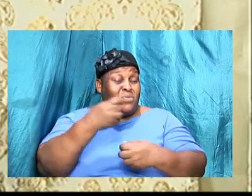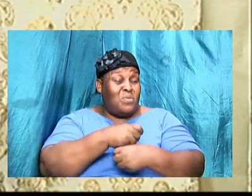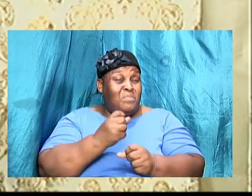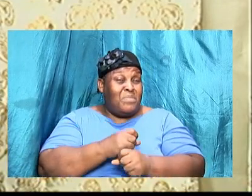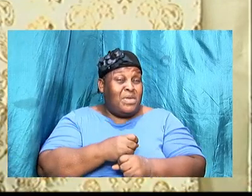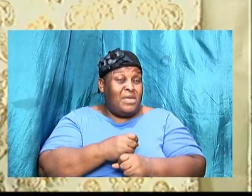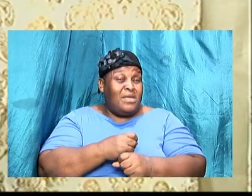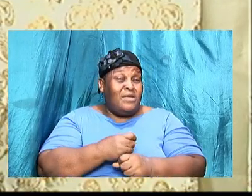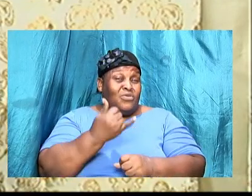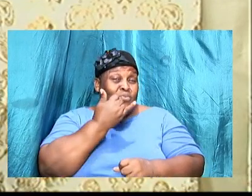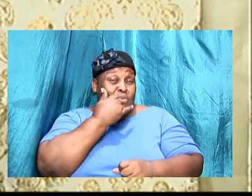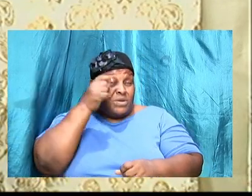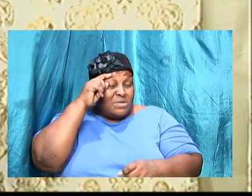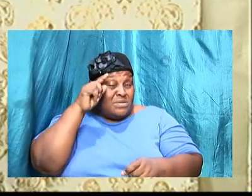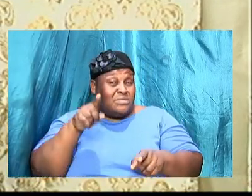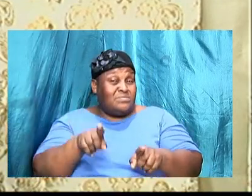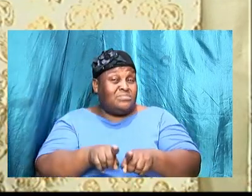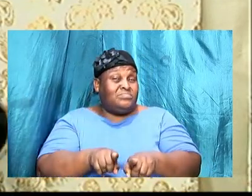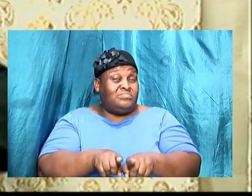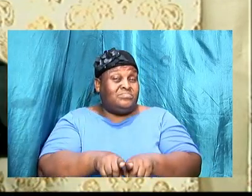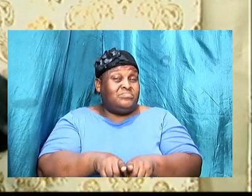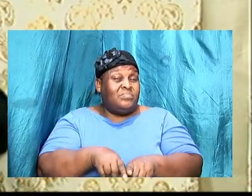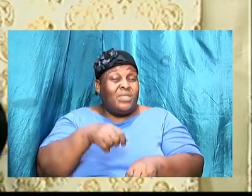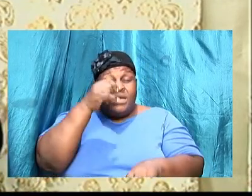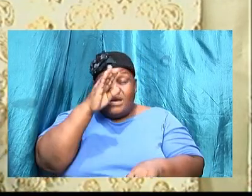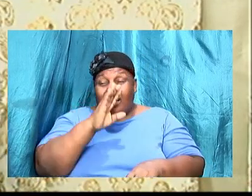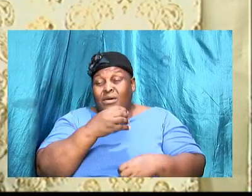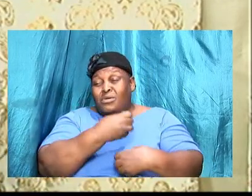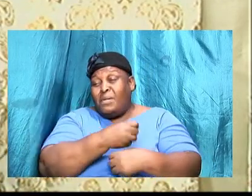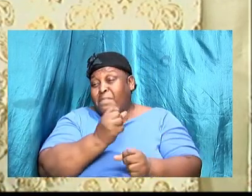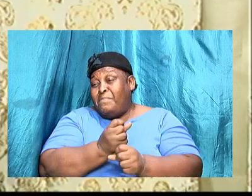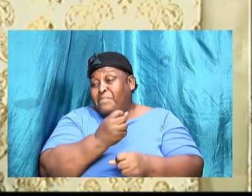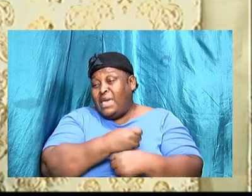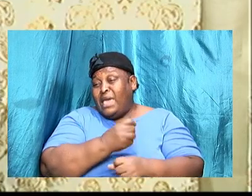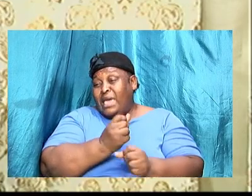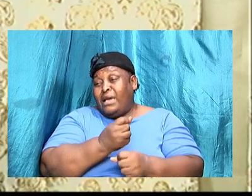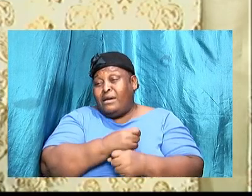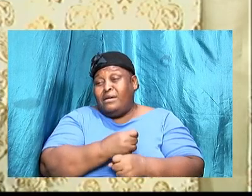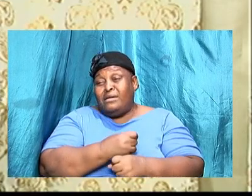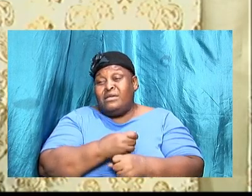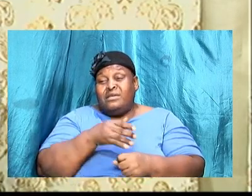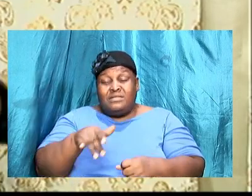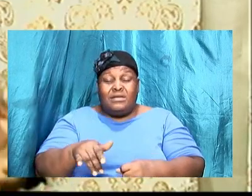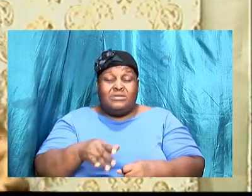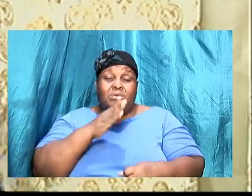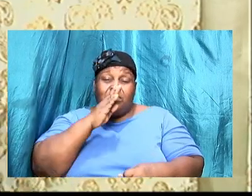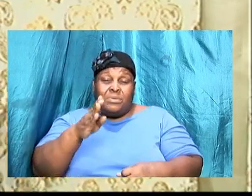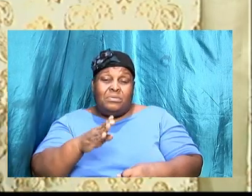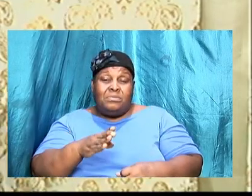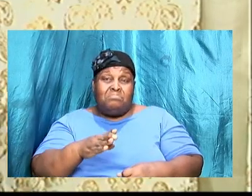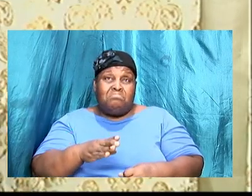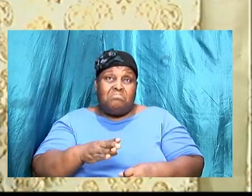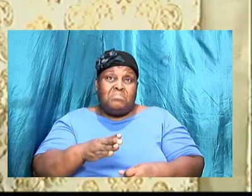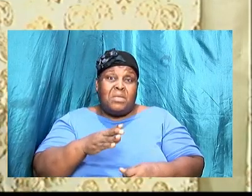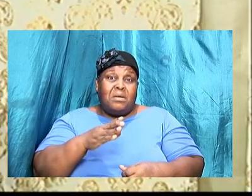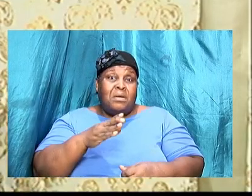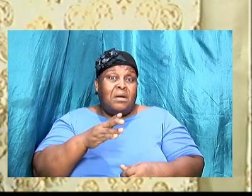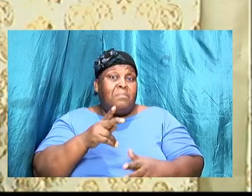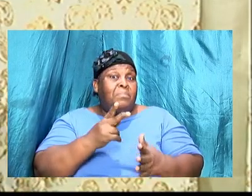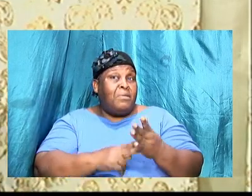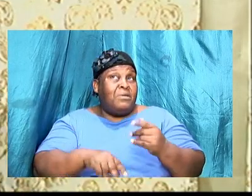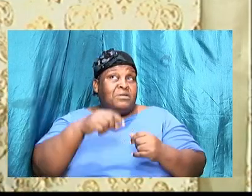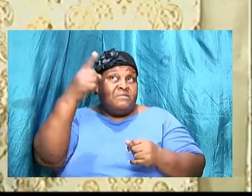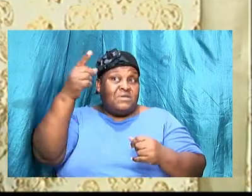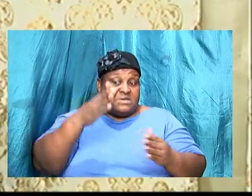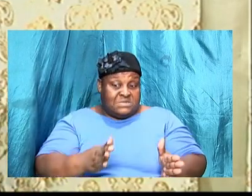is able to allow that to be a part of his plan. I don't know how he